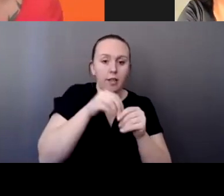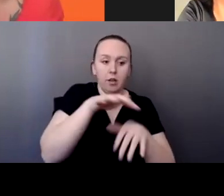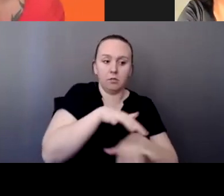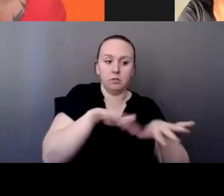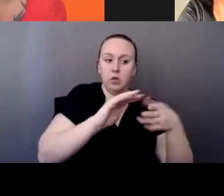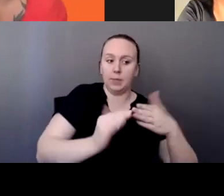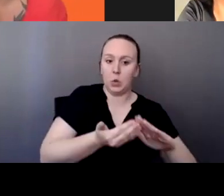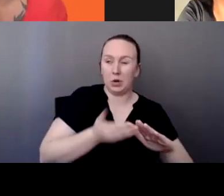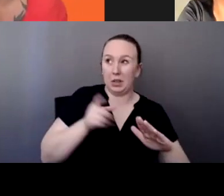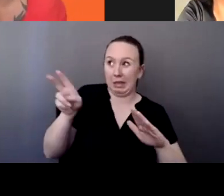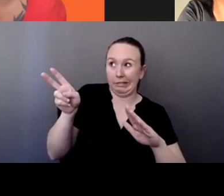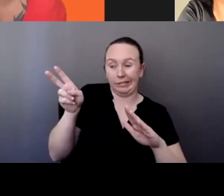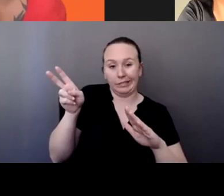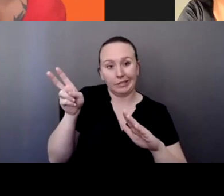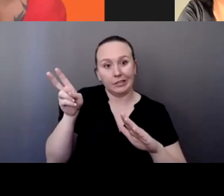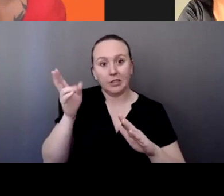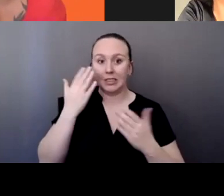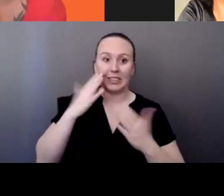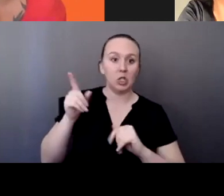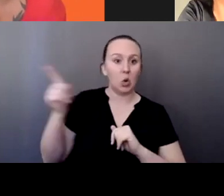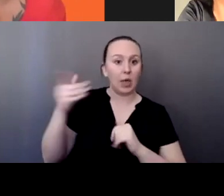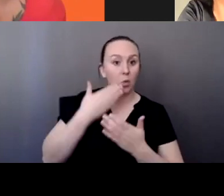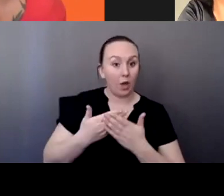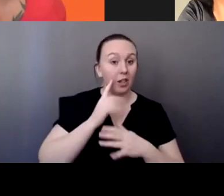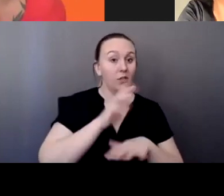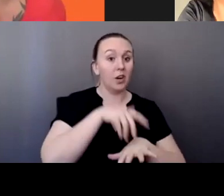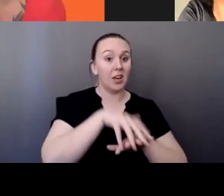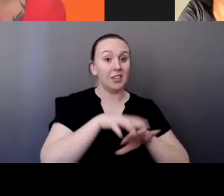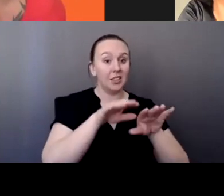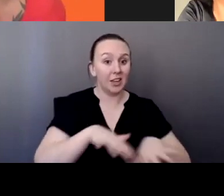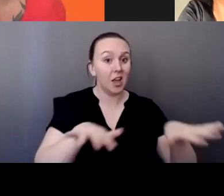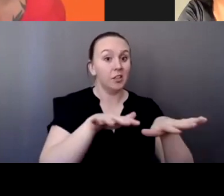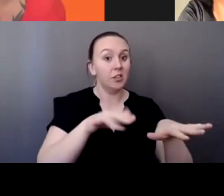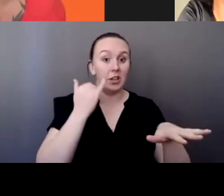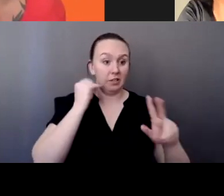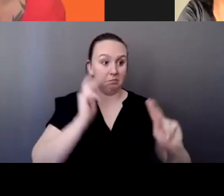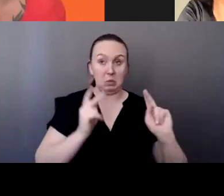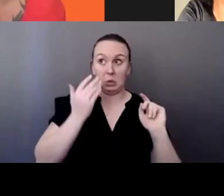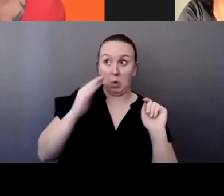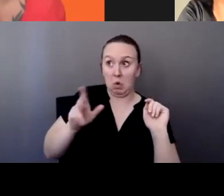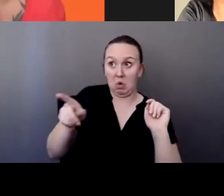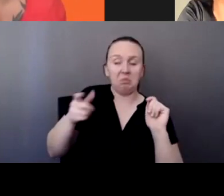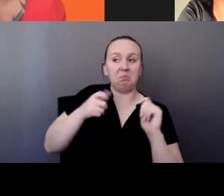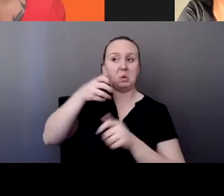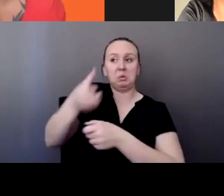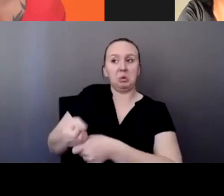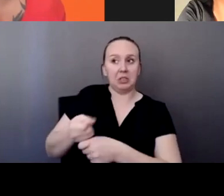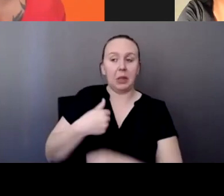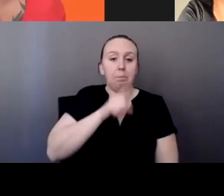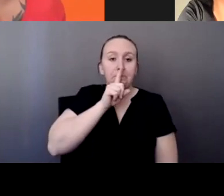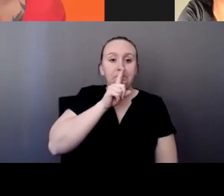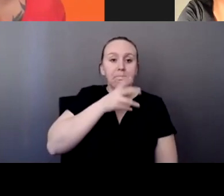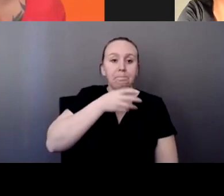agent very well. And so in Indian country, if people don't know you, they don't trust you and they're not going to tell you anything.